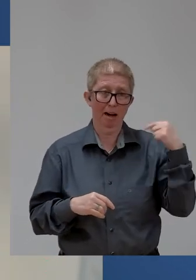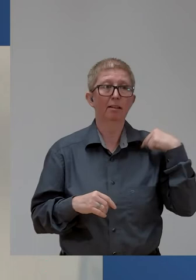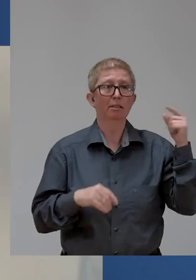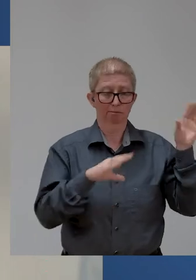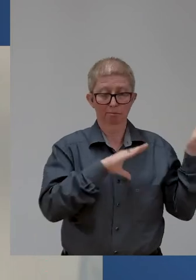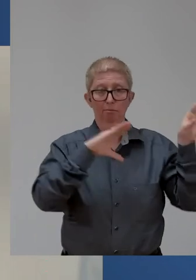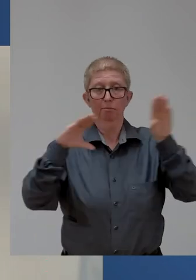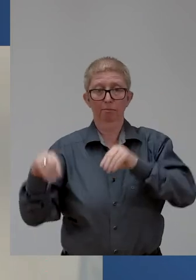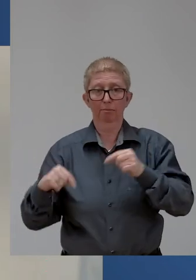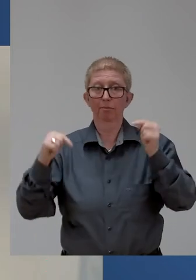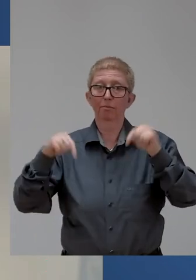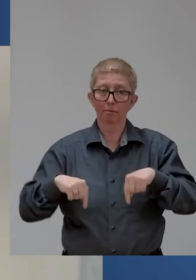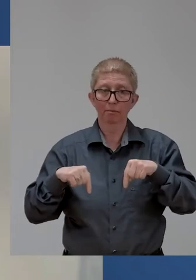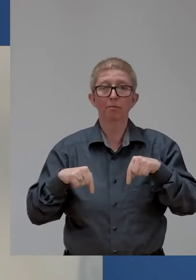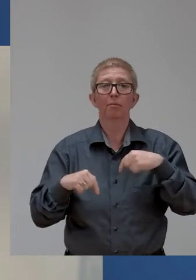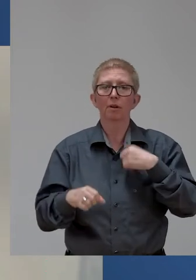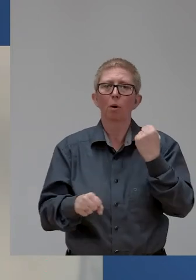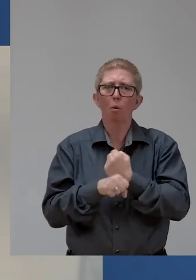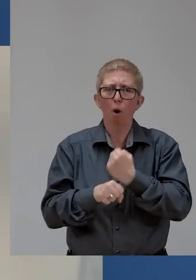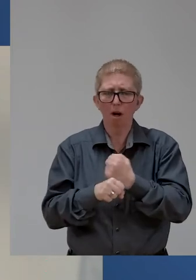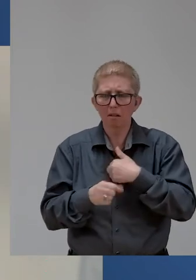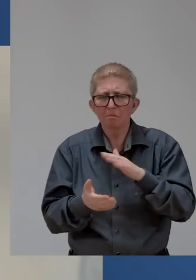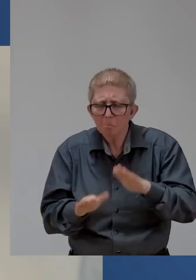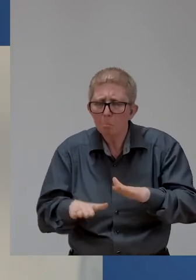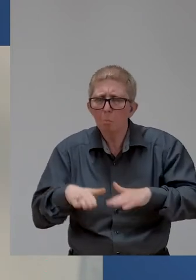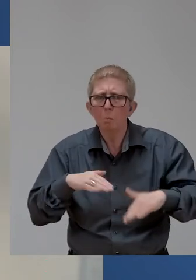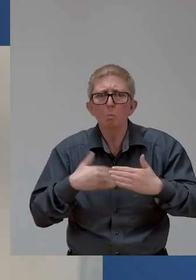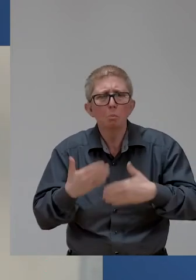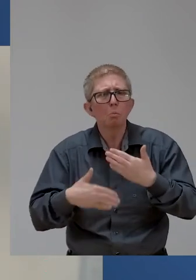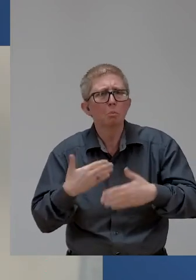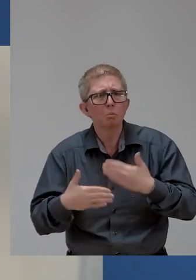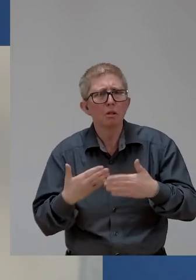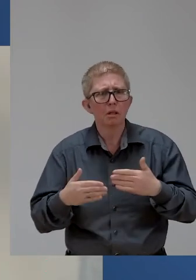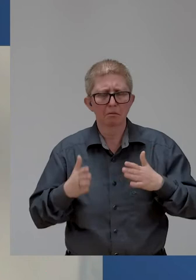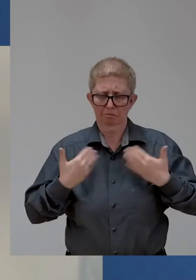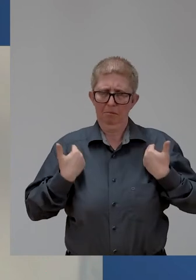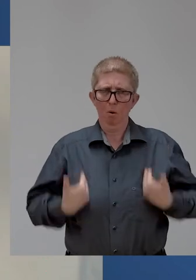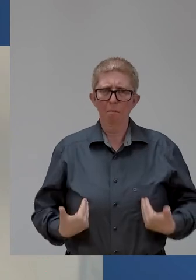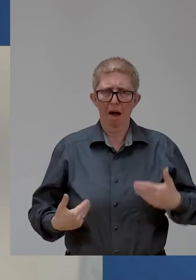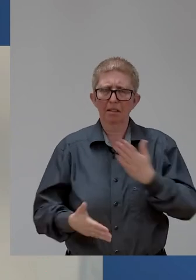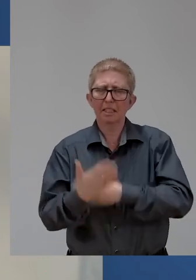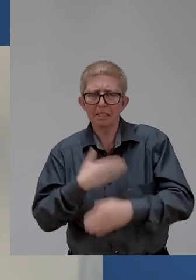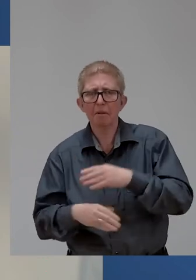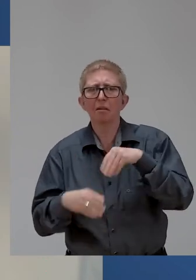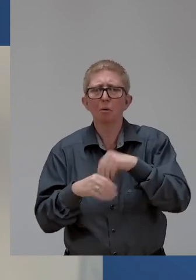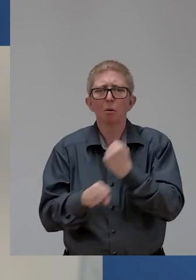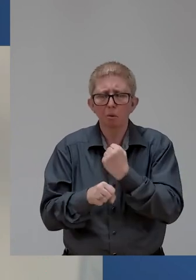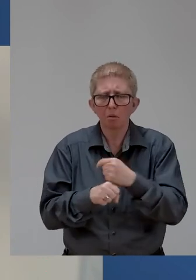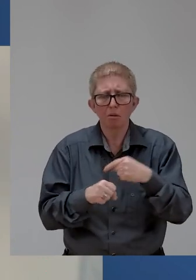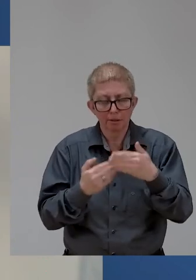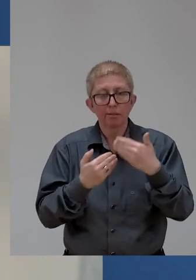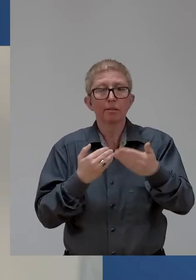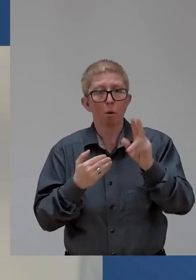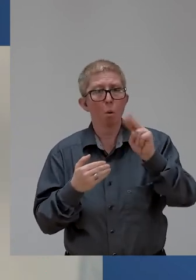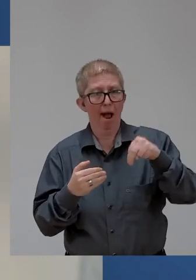and started my career working on the ground. First was civil society and then the UN to advance the rights of persons with disabilities and implement the CRPD.